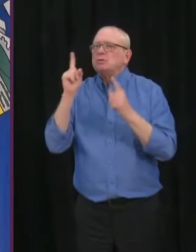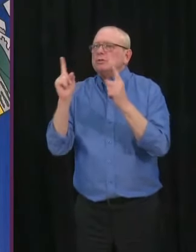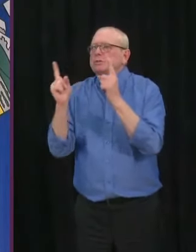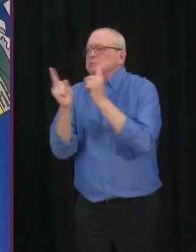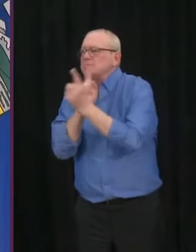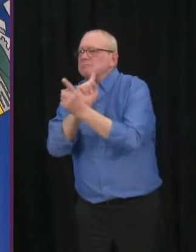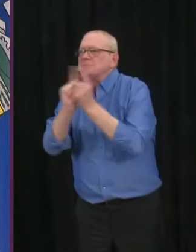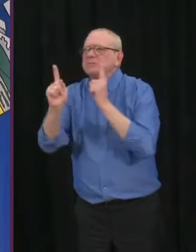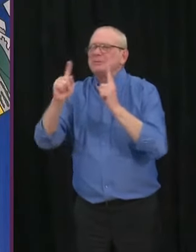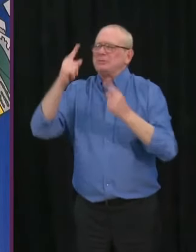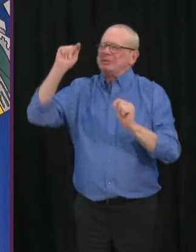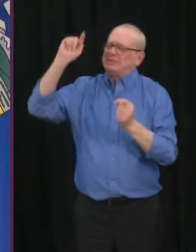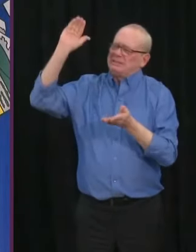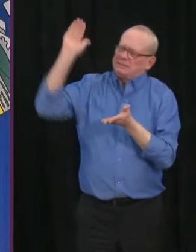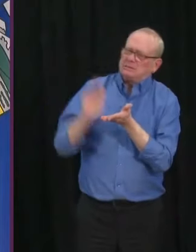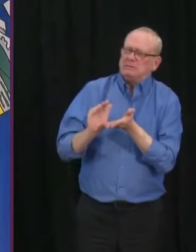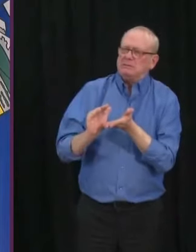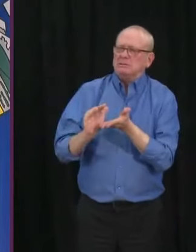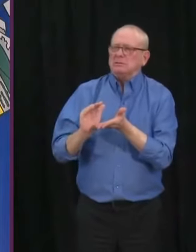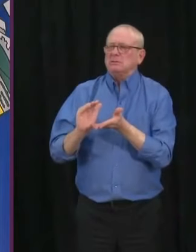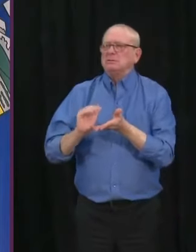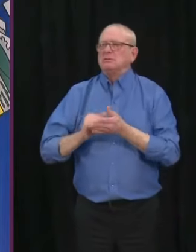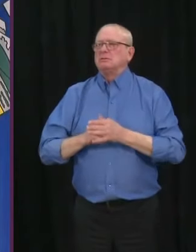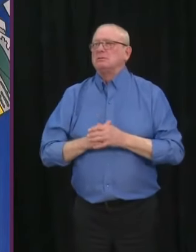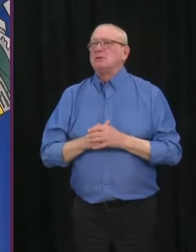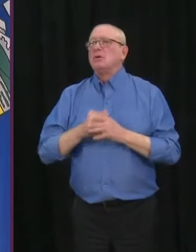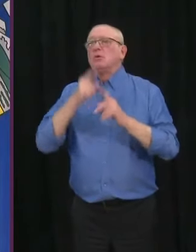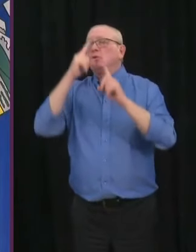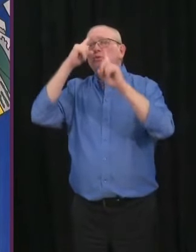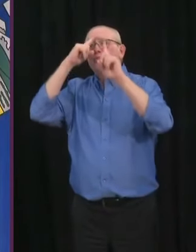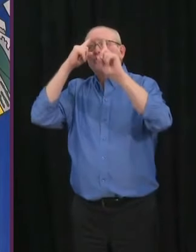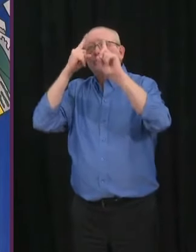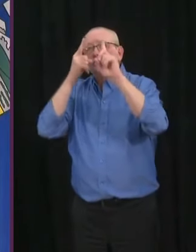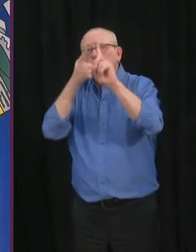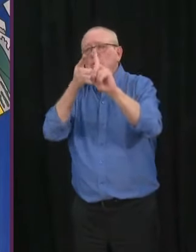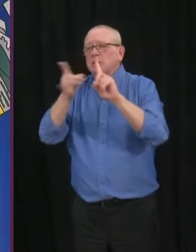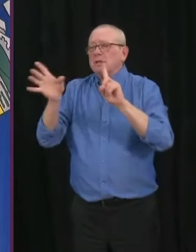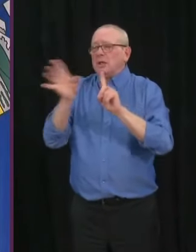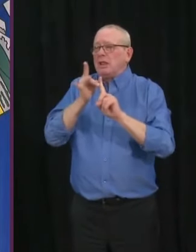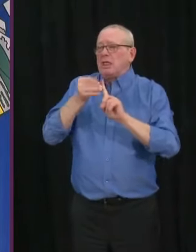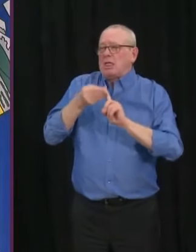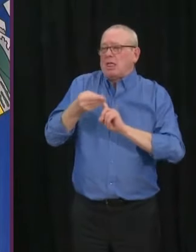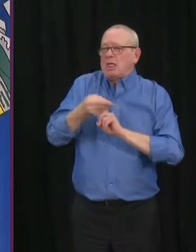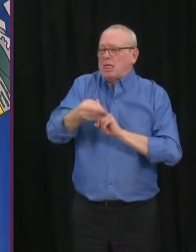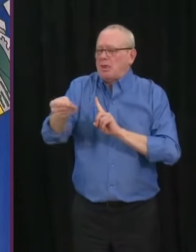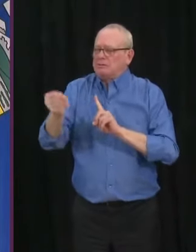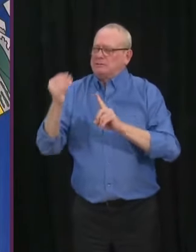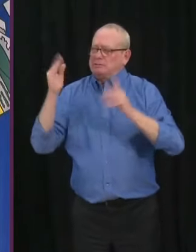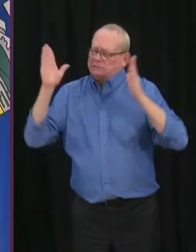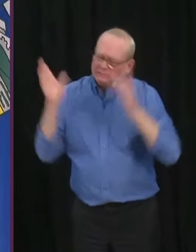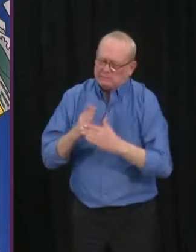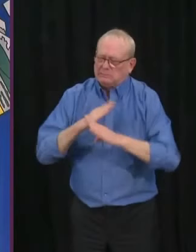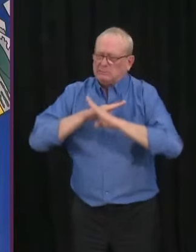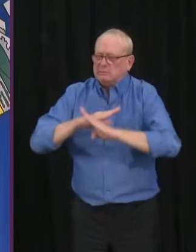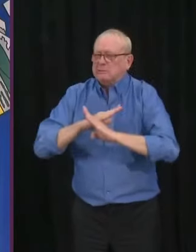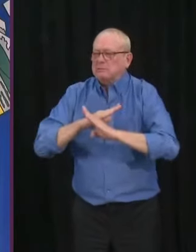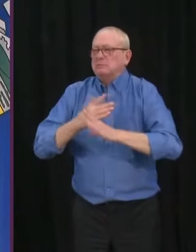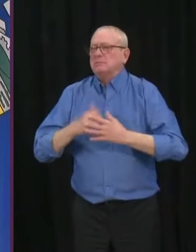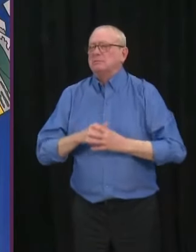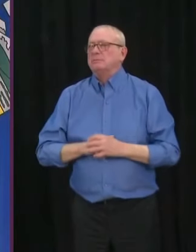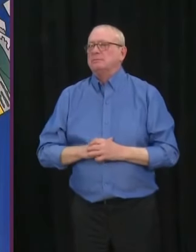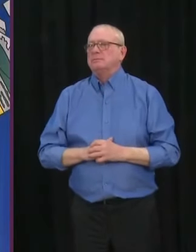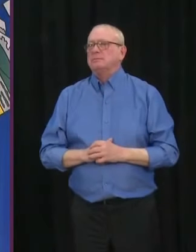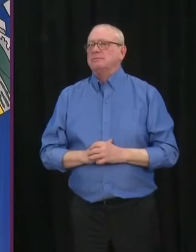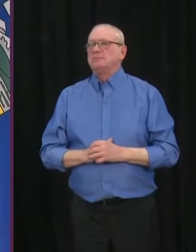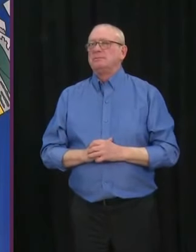possible, and the point was to minimize exposure to the virus. Today, we can't entirely ease